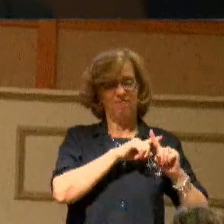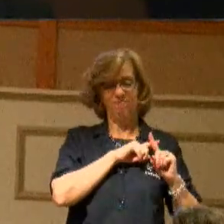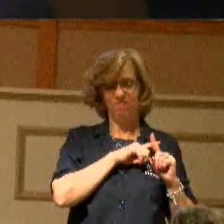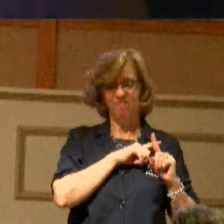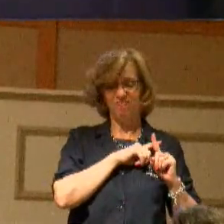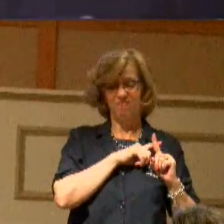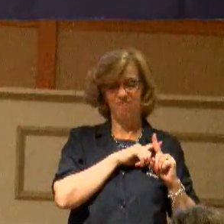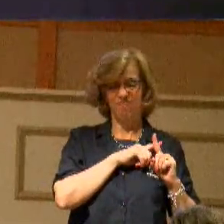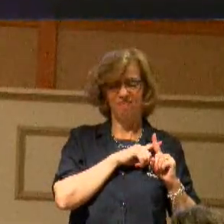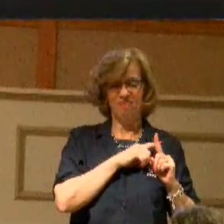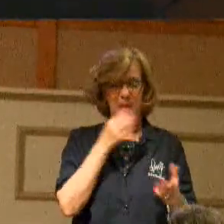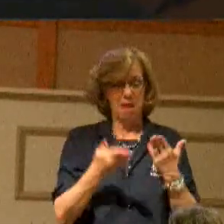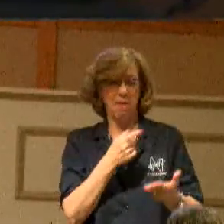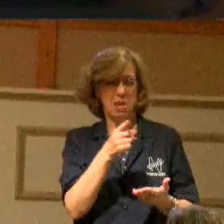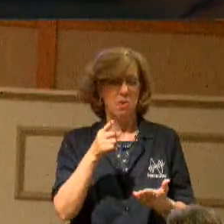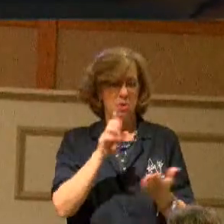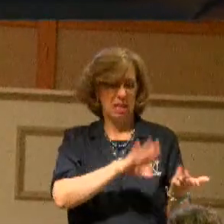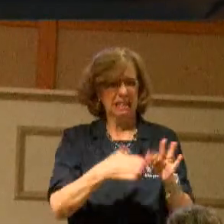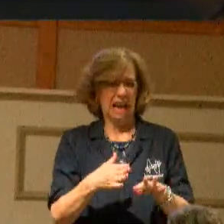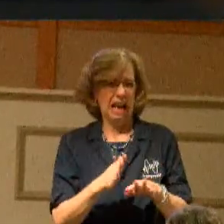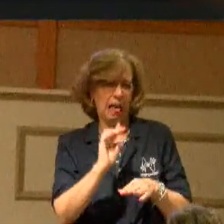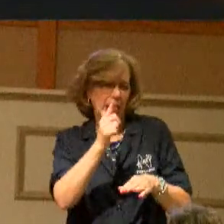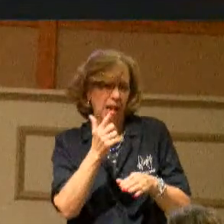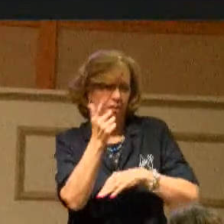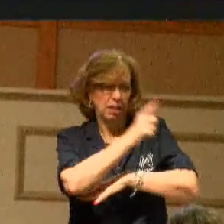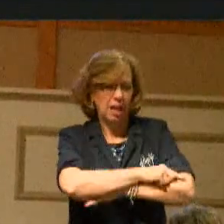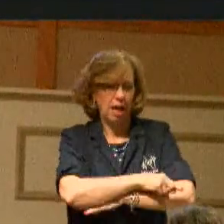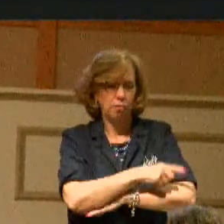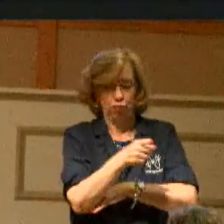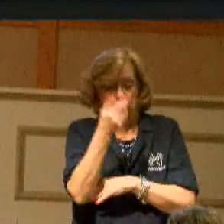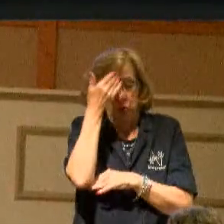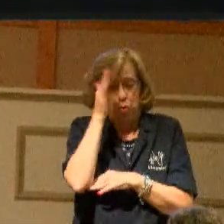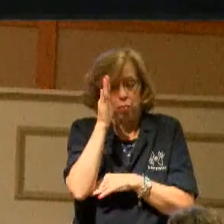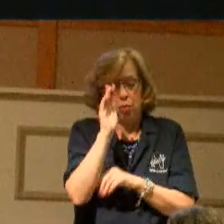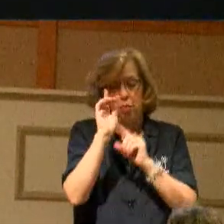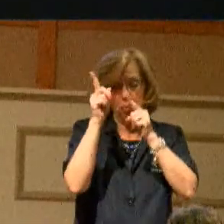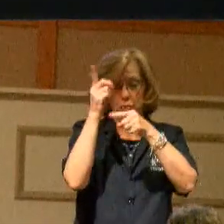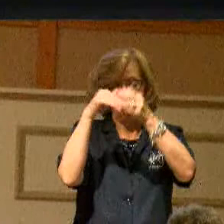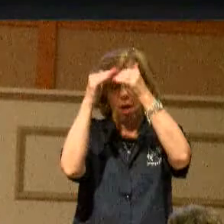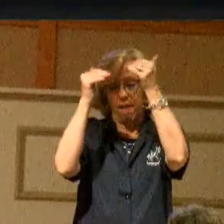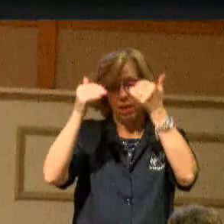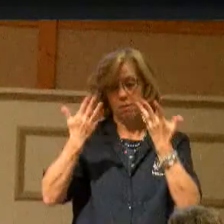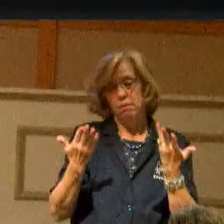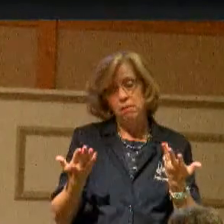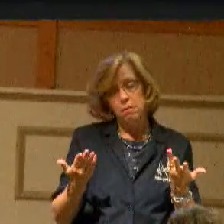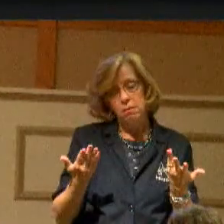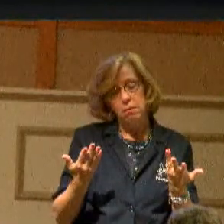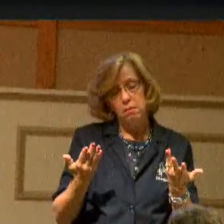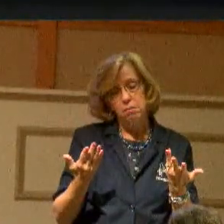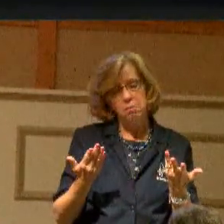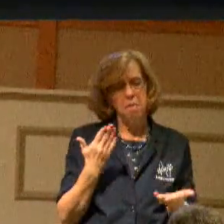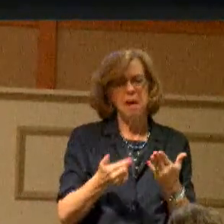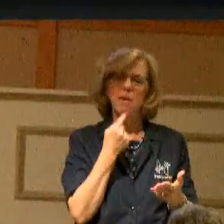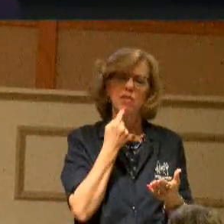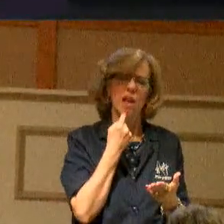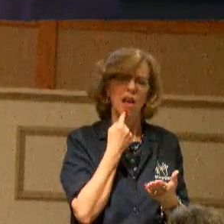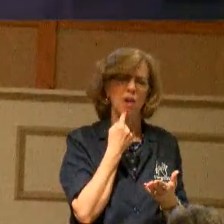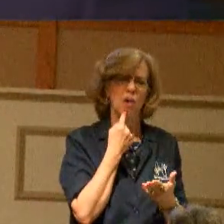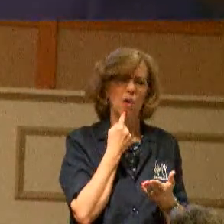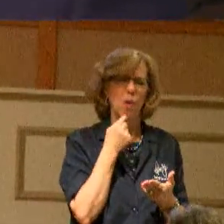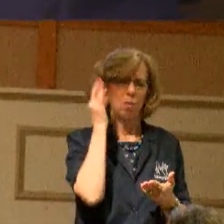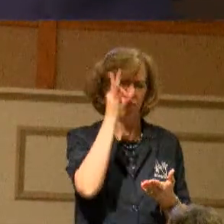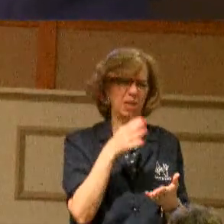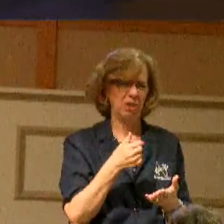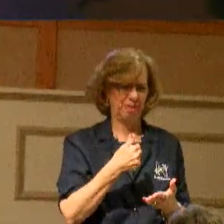If you were to die today, you don't know for sure that heaven's your home. You might say, preacher, that's me.